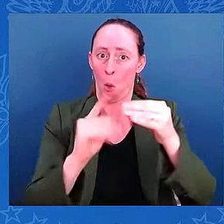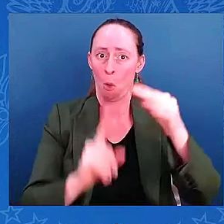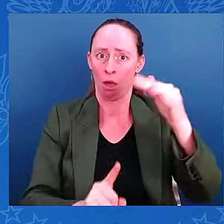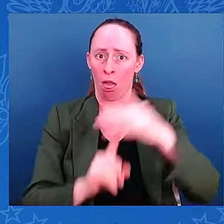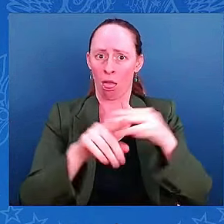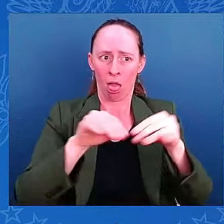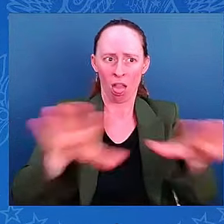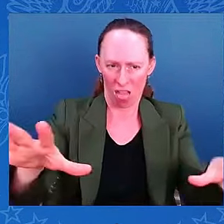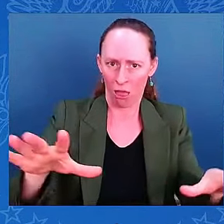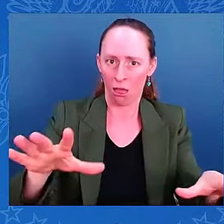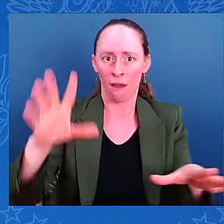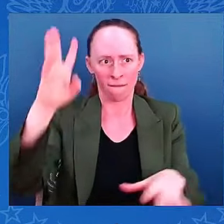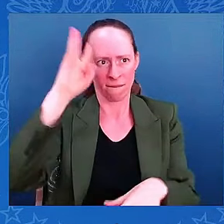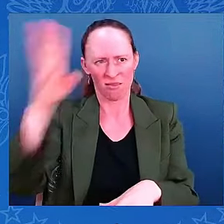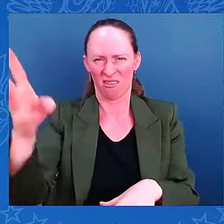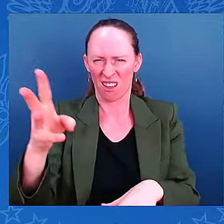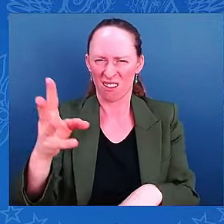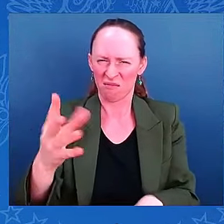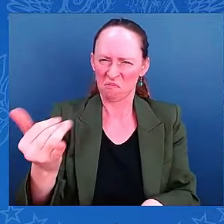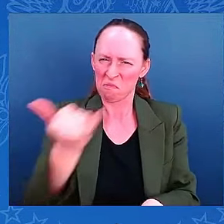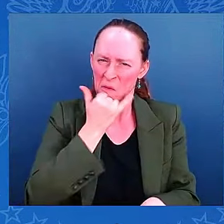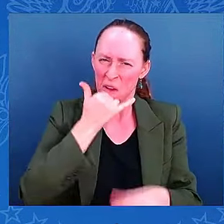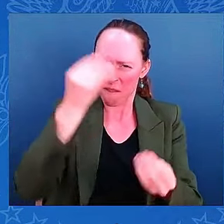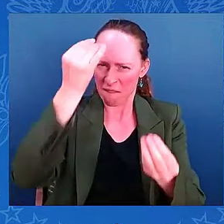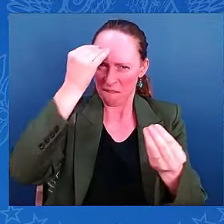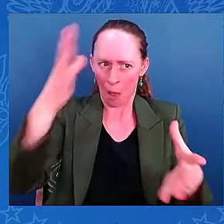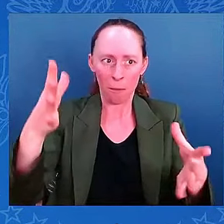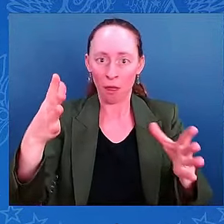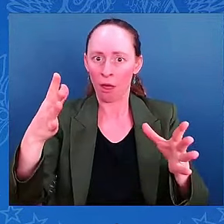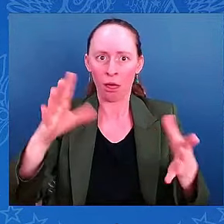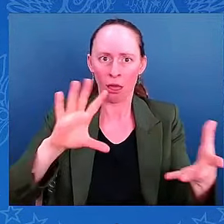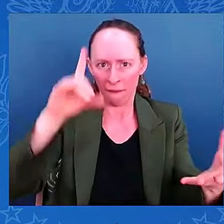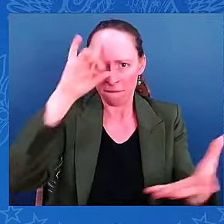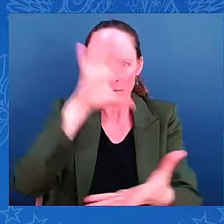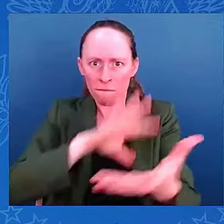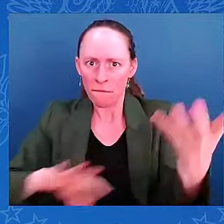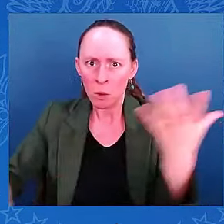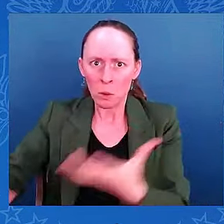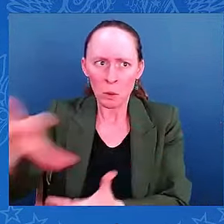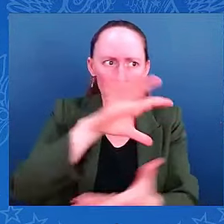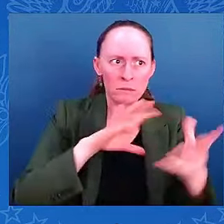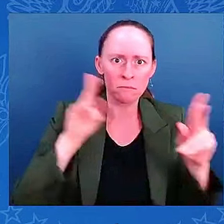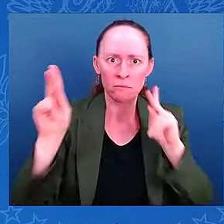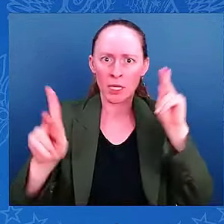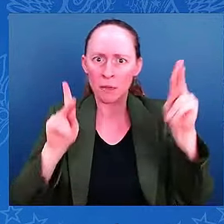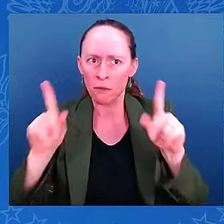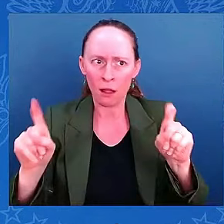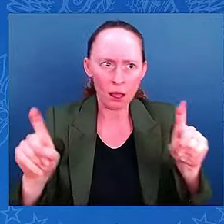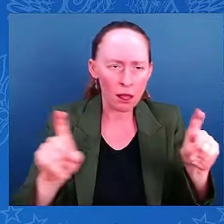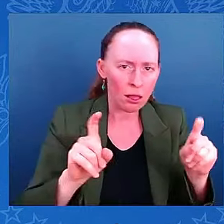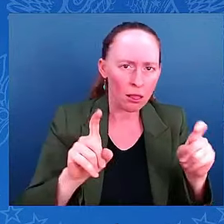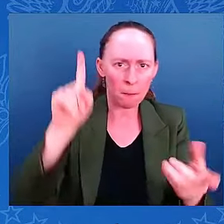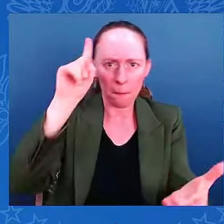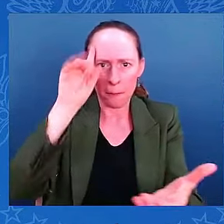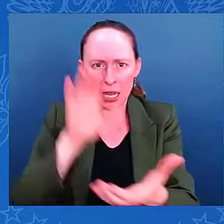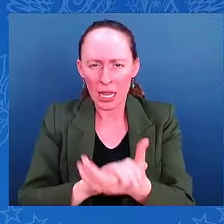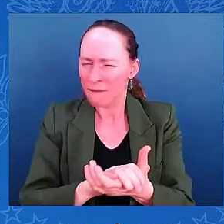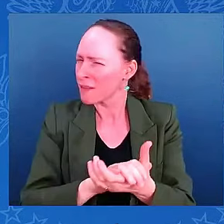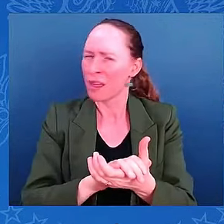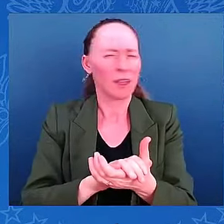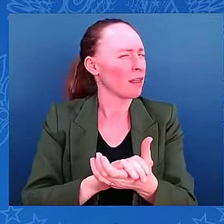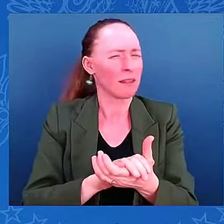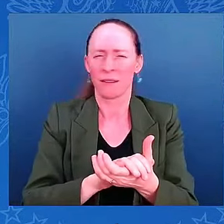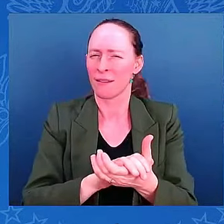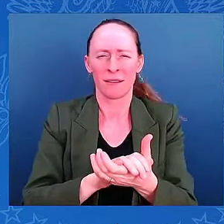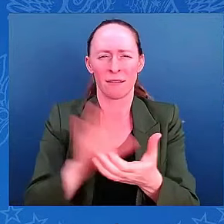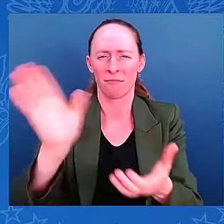that are disturbing people. It's undermining confidence in the incredible rescue and recovery work that has already been taken and will continue to